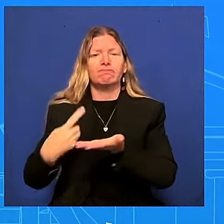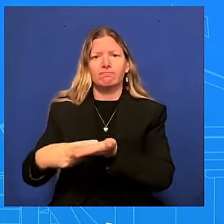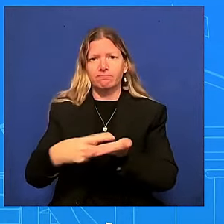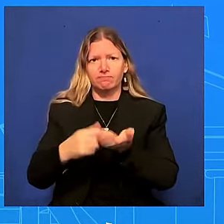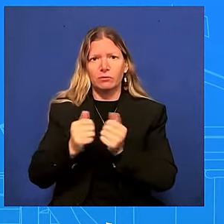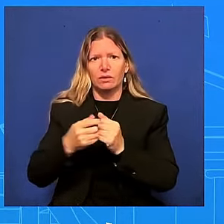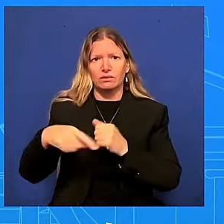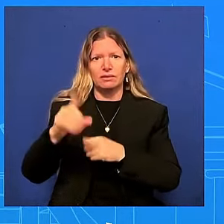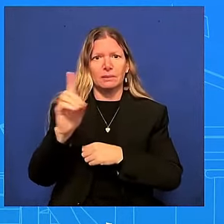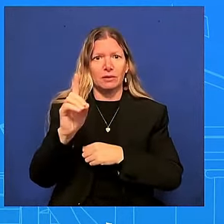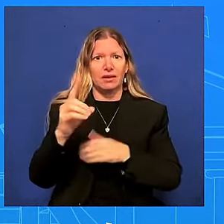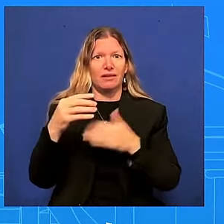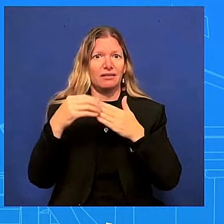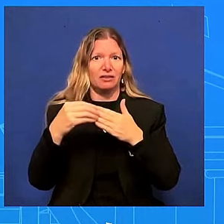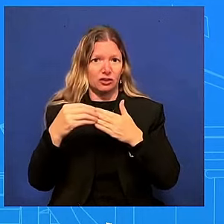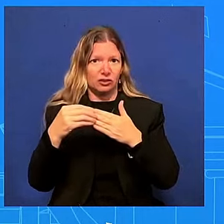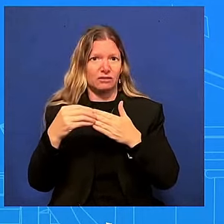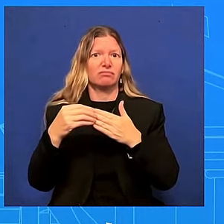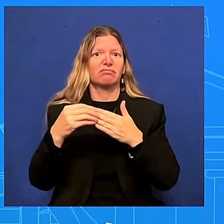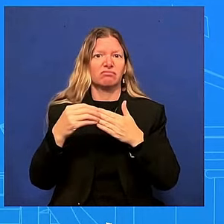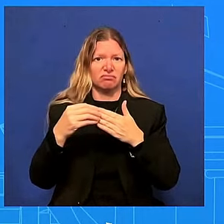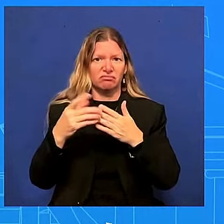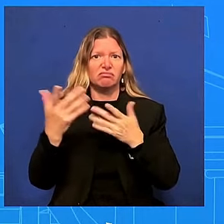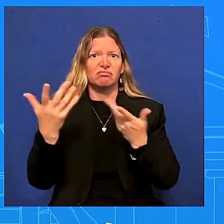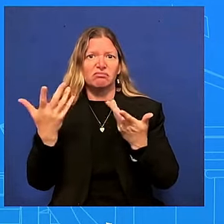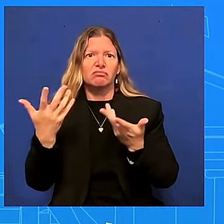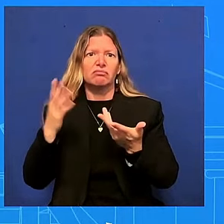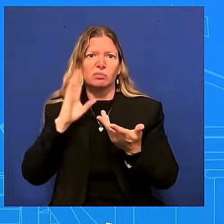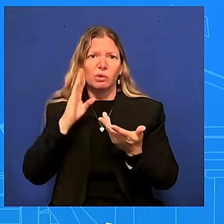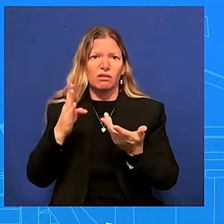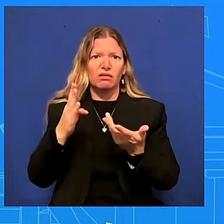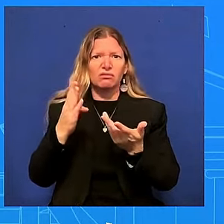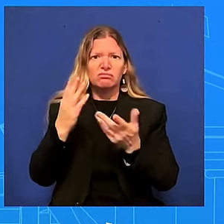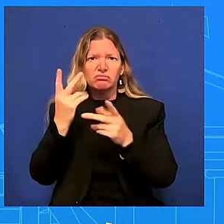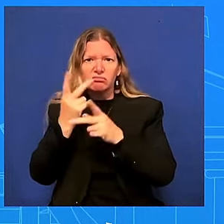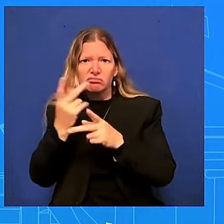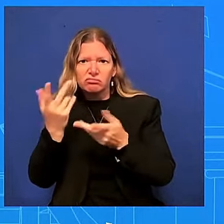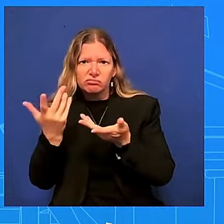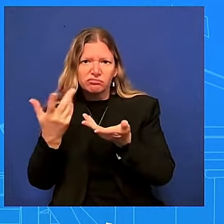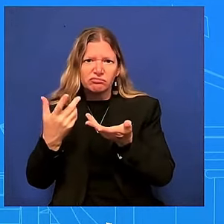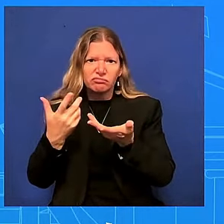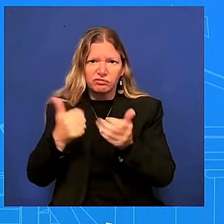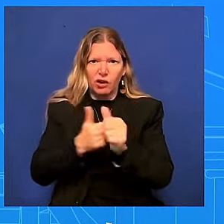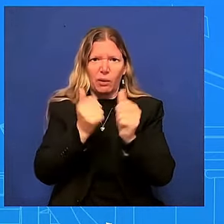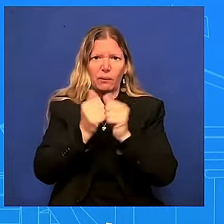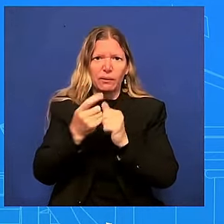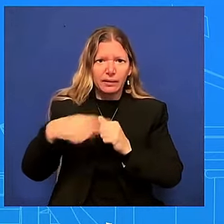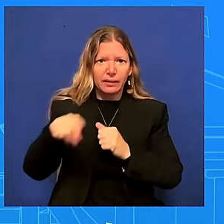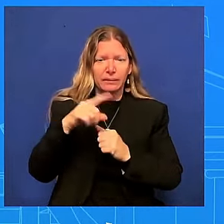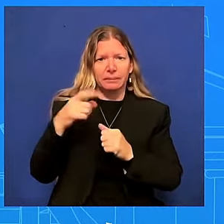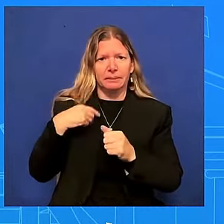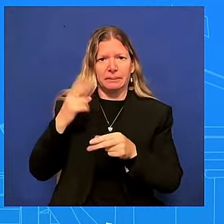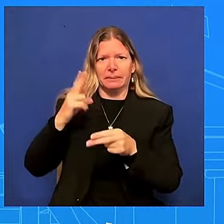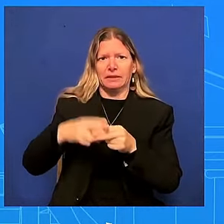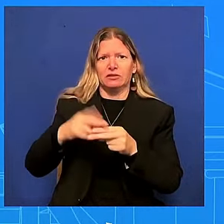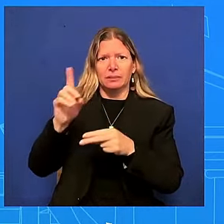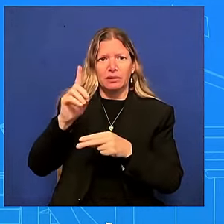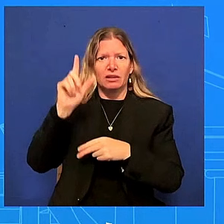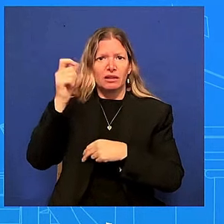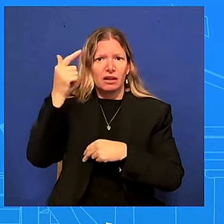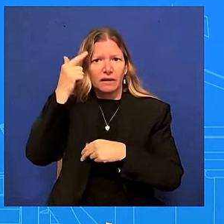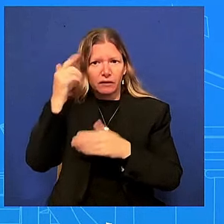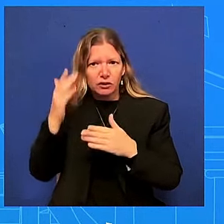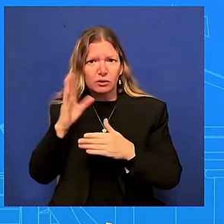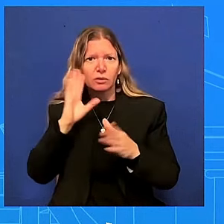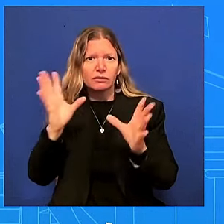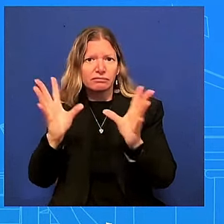mentioned democratic governors he's going to do it with leaders on the hill as well and that's important then he's going to go back out uh out into the